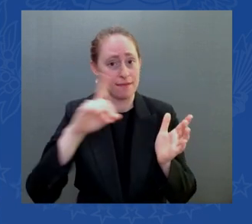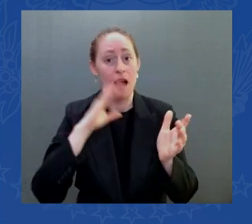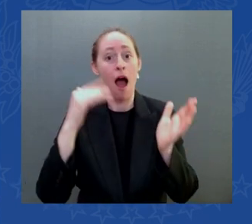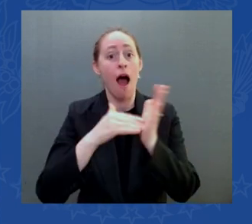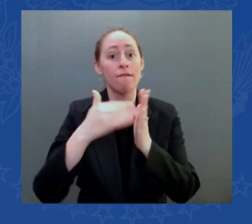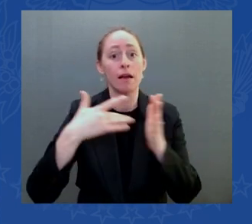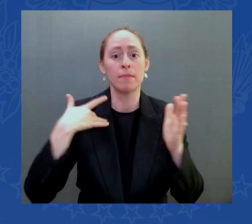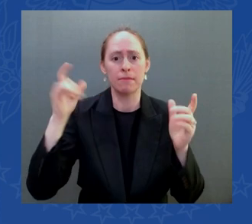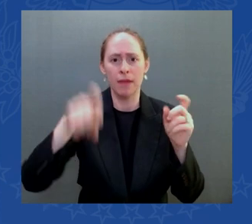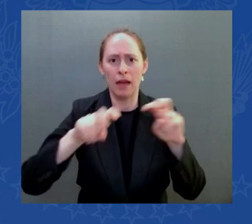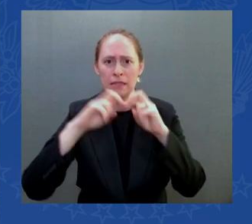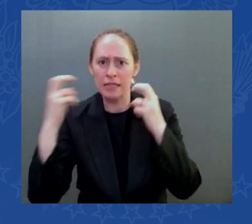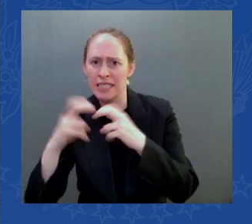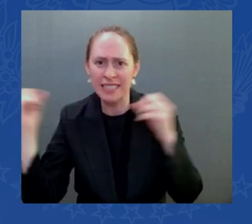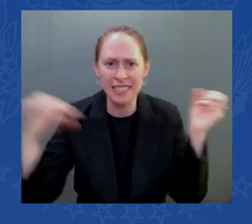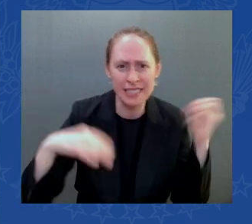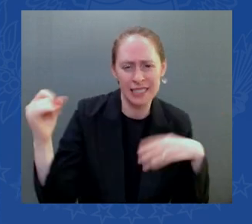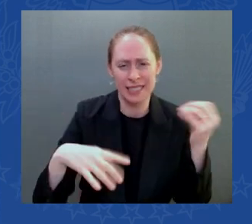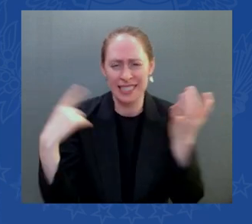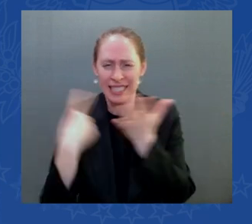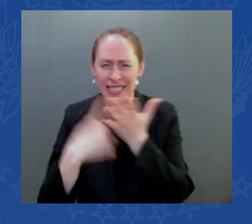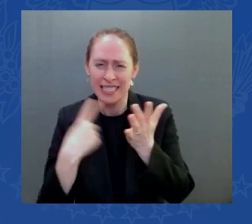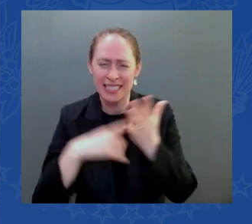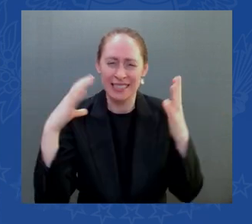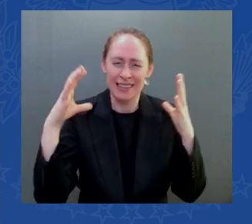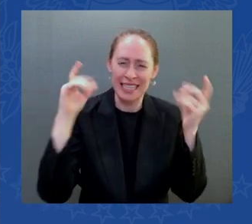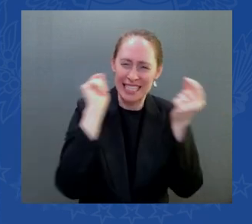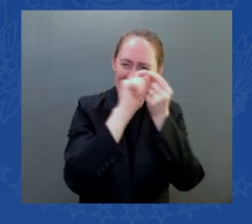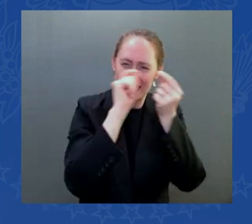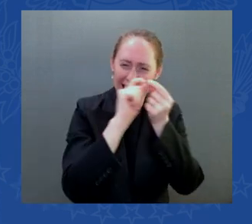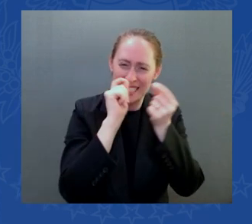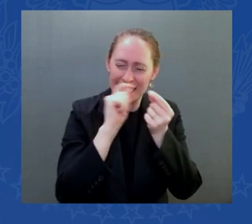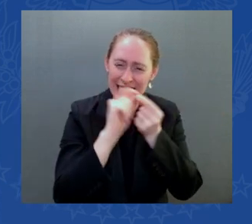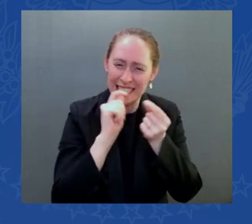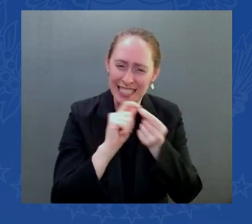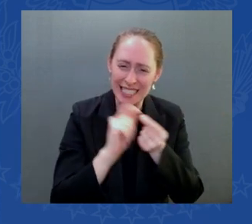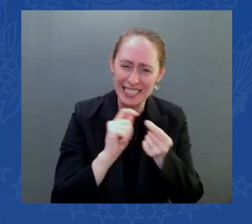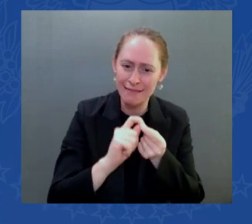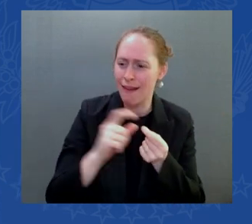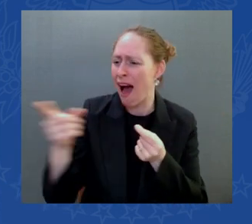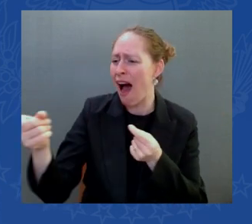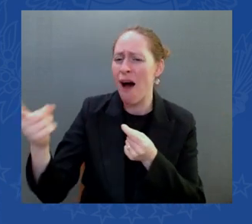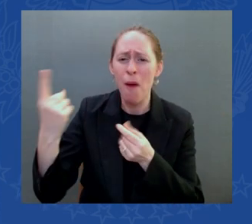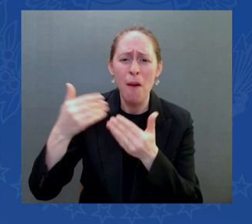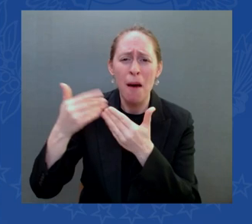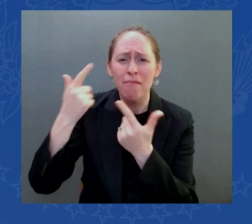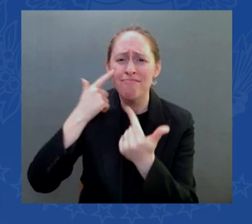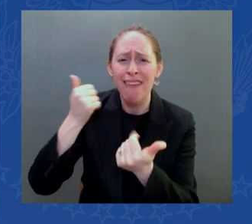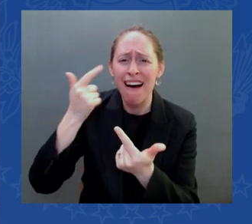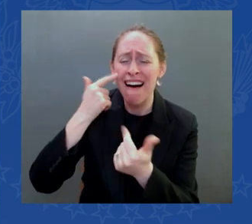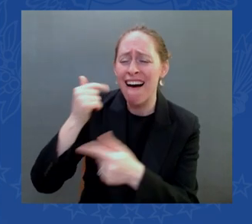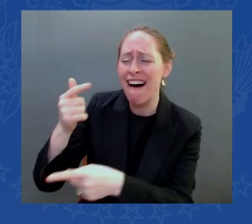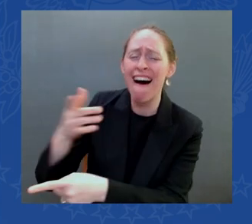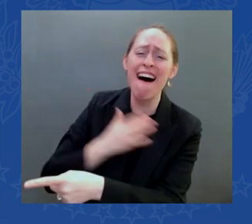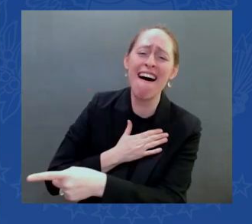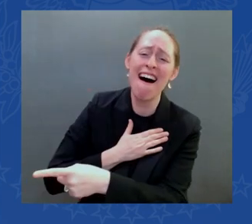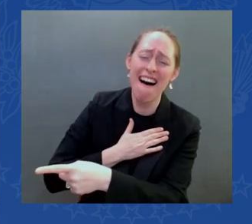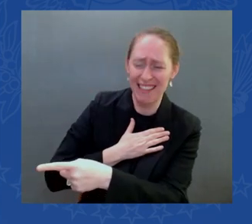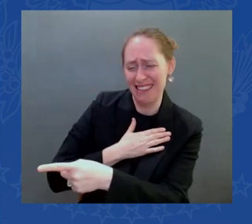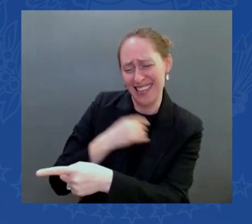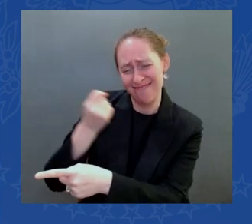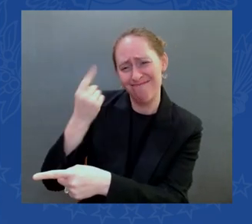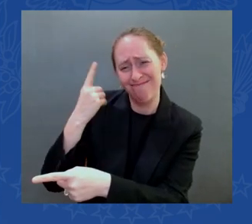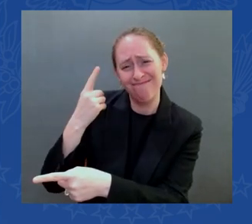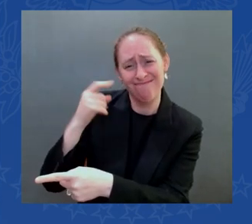I agree I agree completely by the way kids are allowed to do anything they want when I speak at all so don't worry